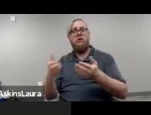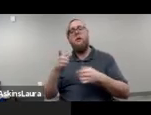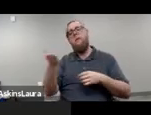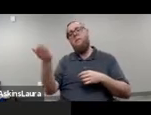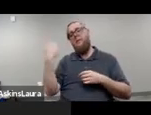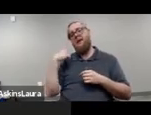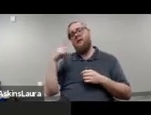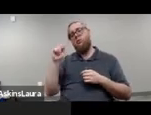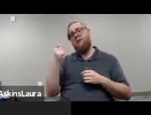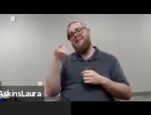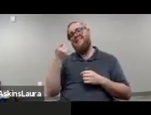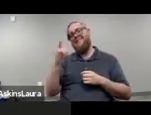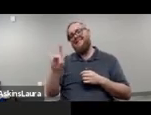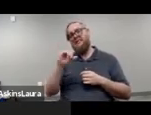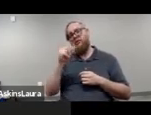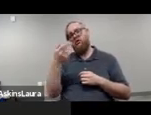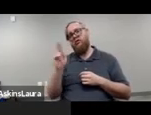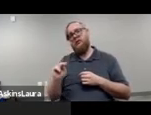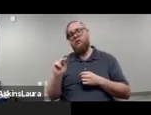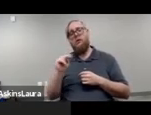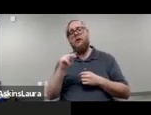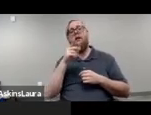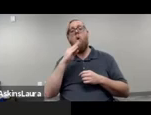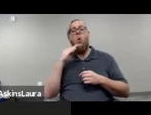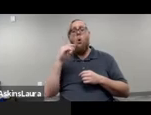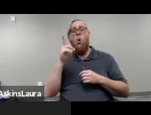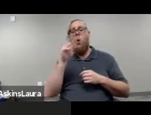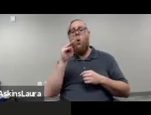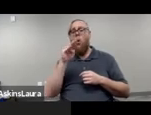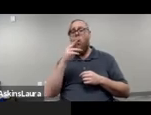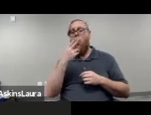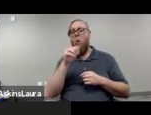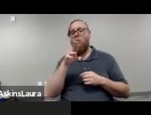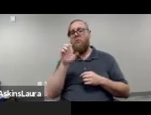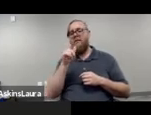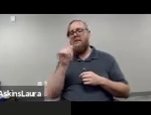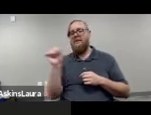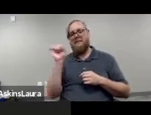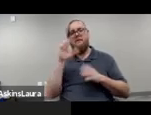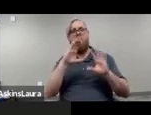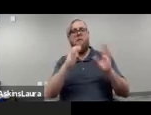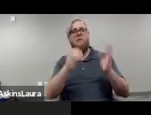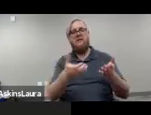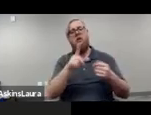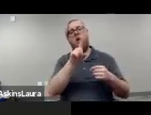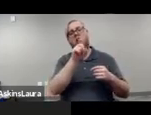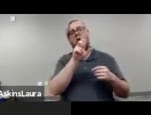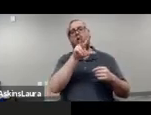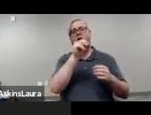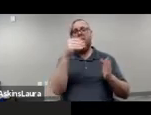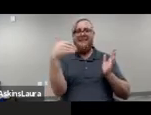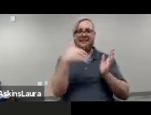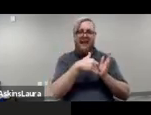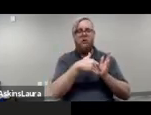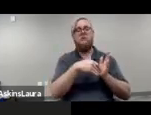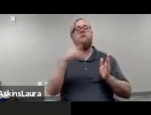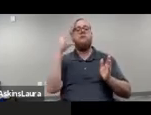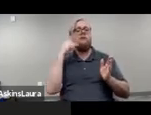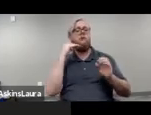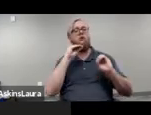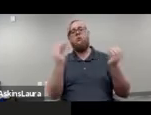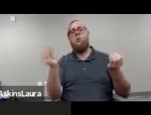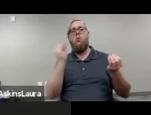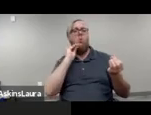2018, California's uh, point in time homeless homeless population count, um, revealed that 130,000 individuals were experiencing